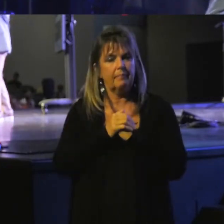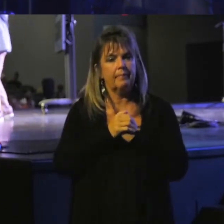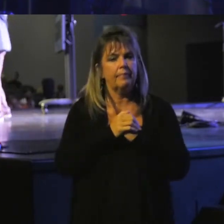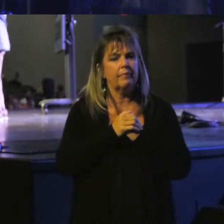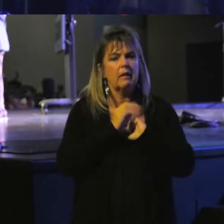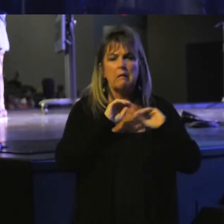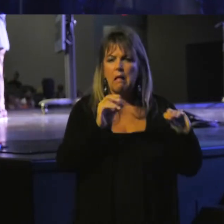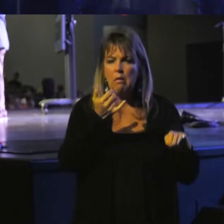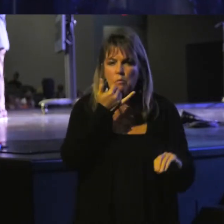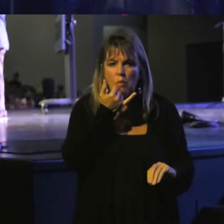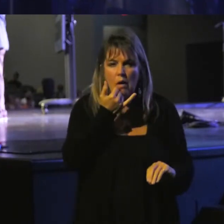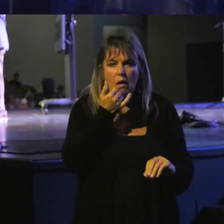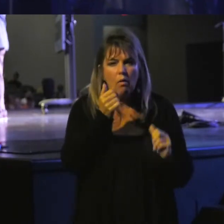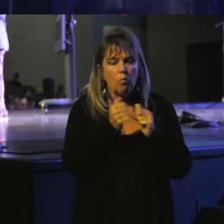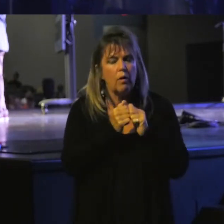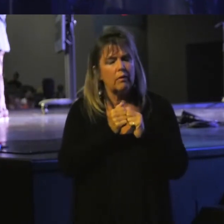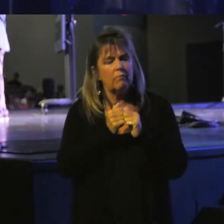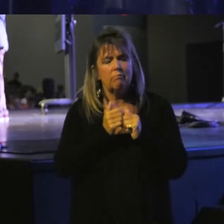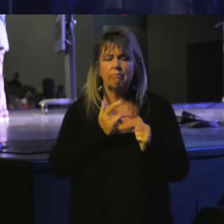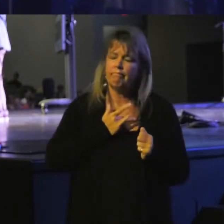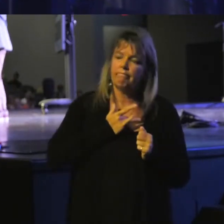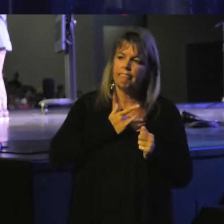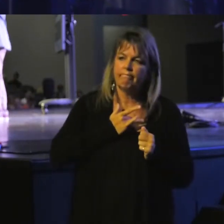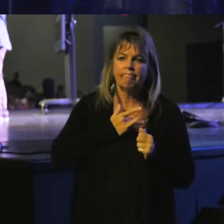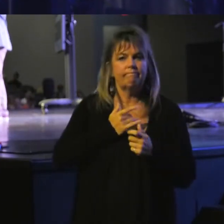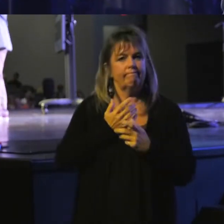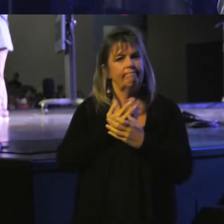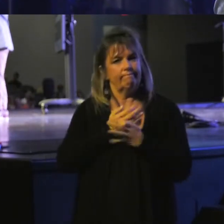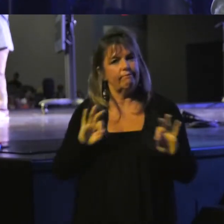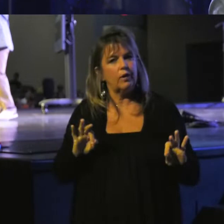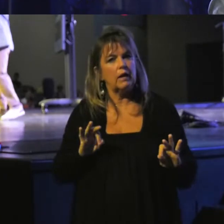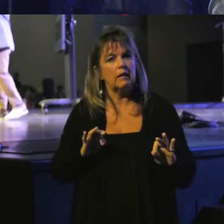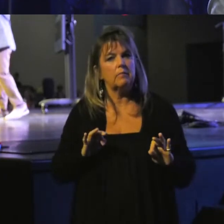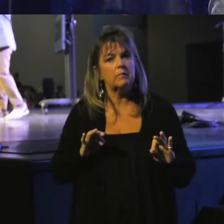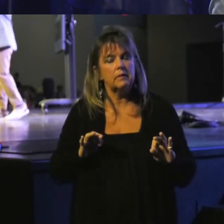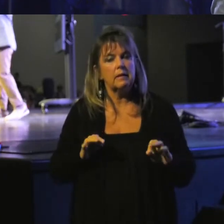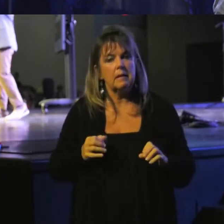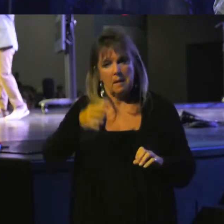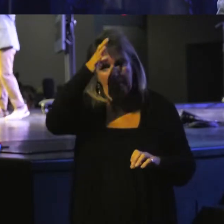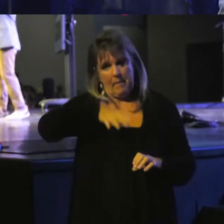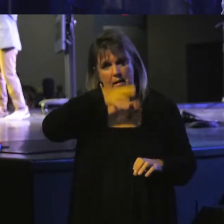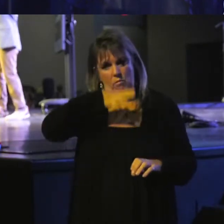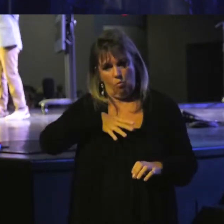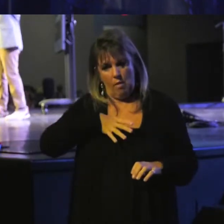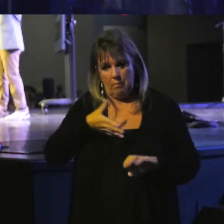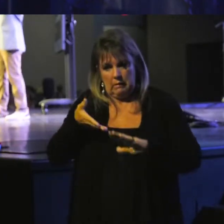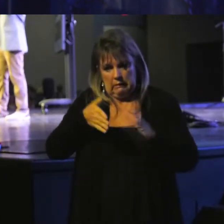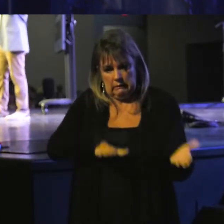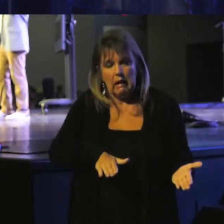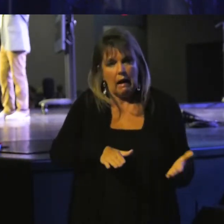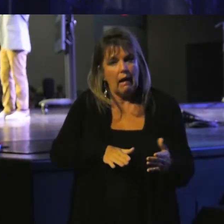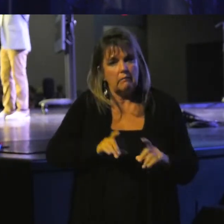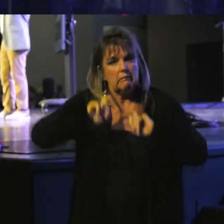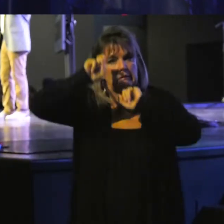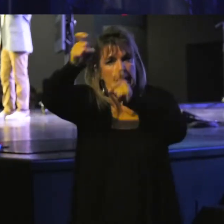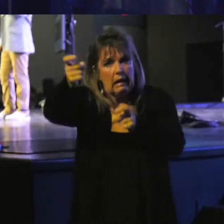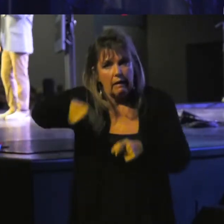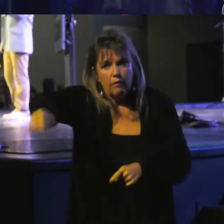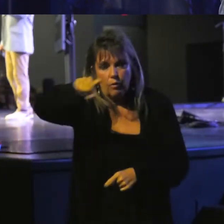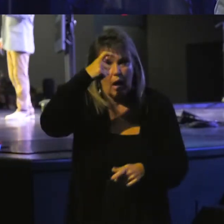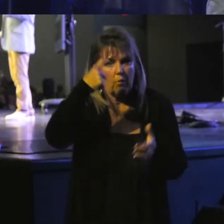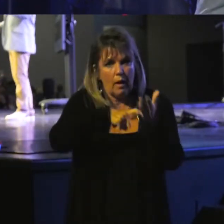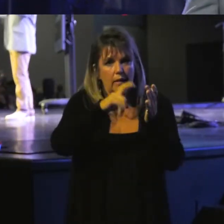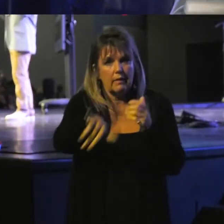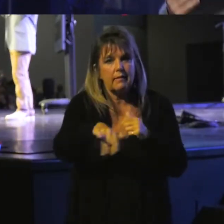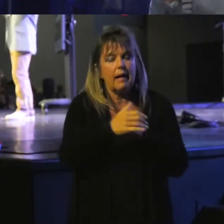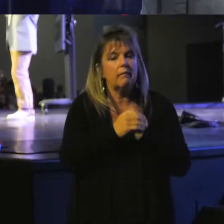There's nothing wrong with you caring deeply about the freedoms and the liberties that men and women laid their life down to give you. I recognize